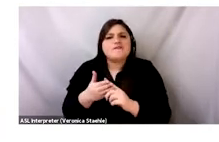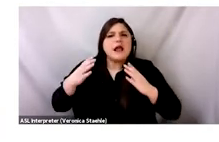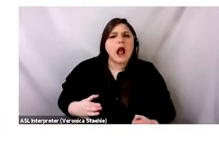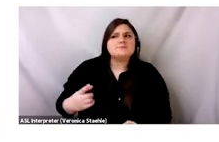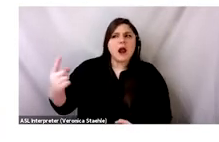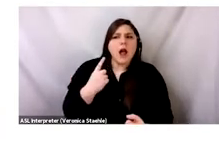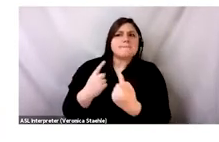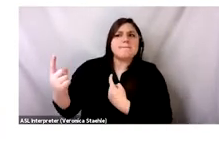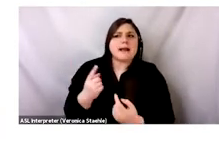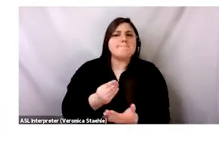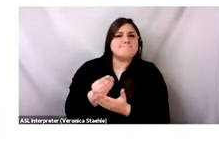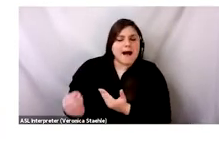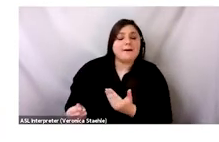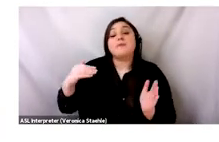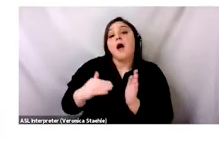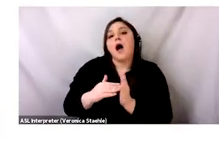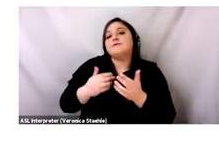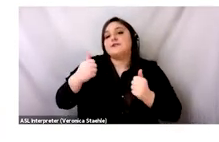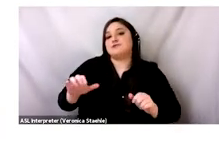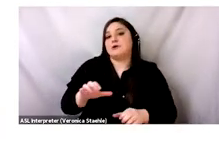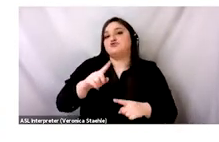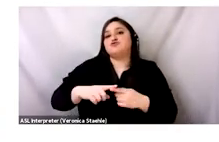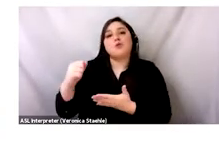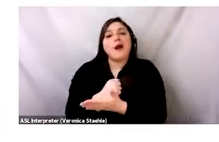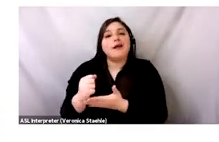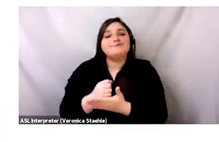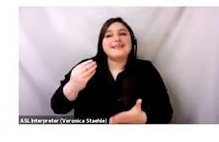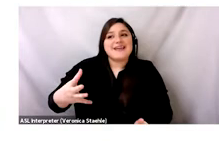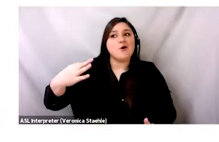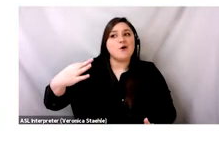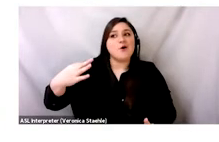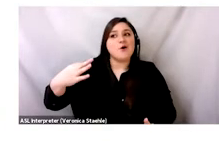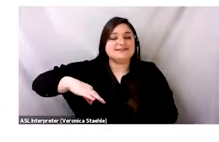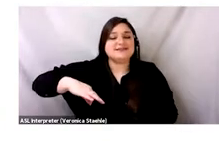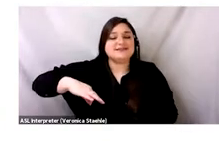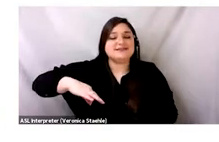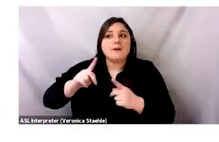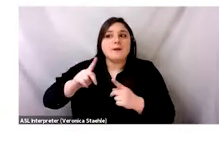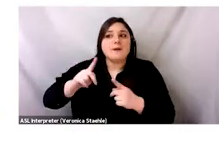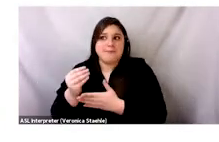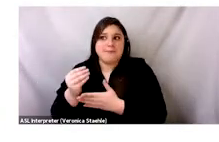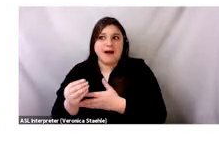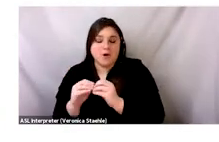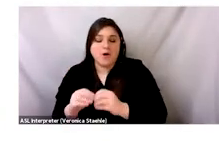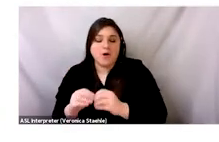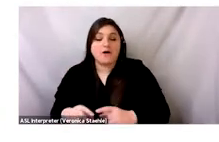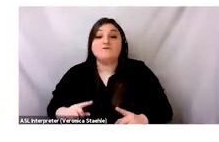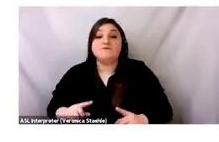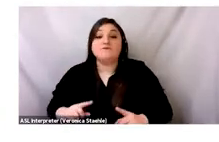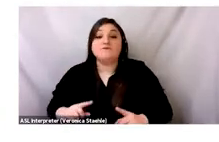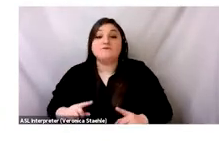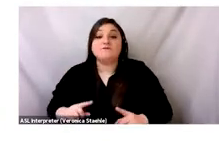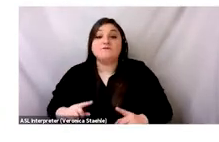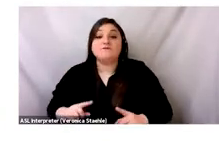to keep customers coming into stores and buying, you know, clothes on credit. The first American indoor mall opened in